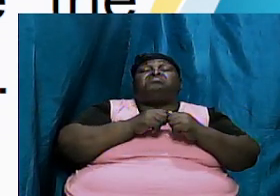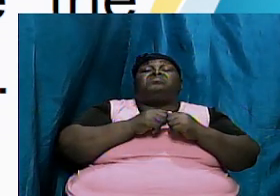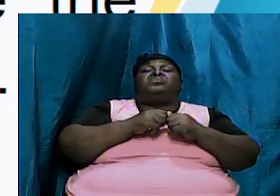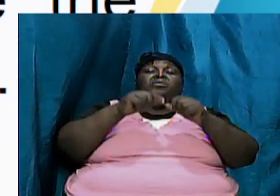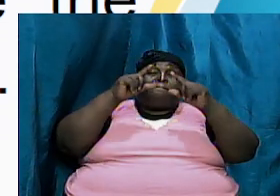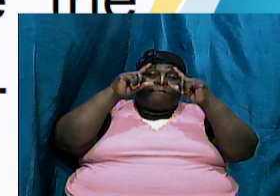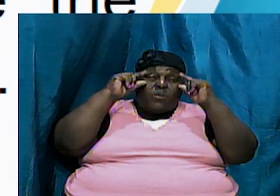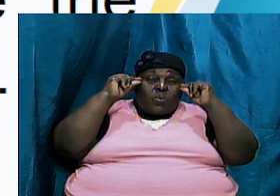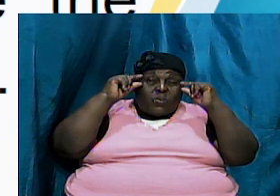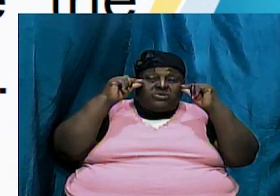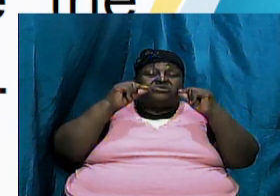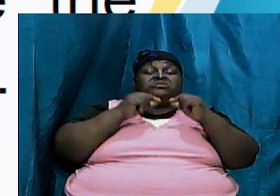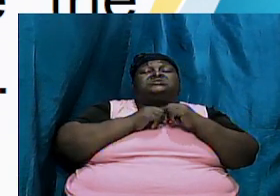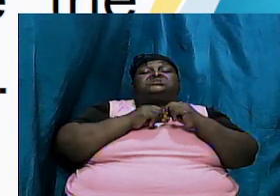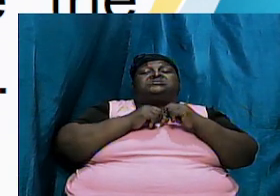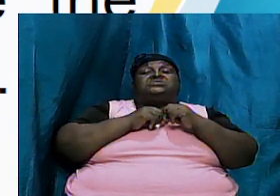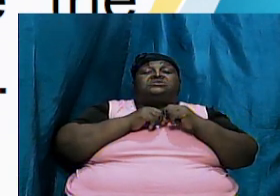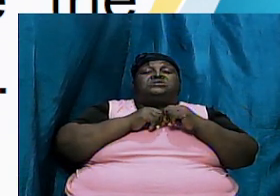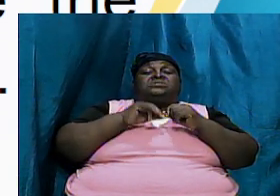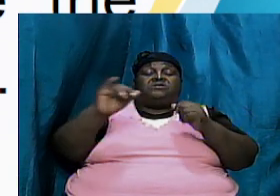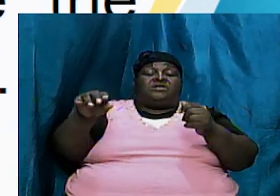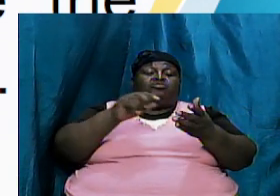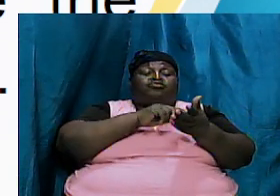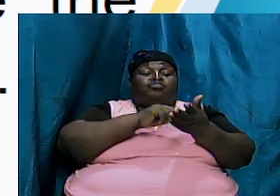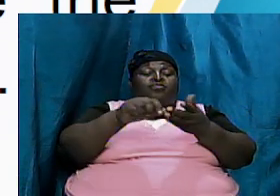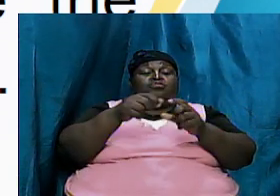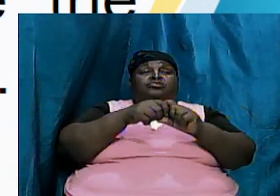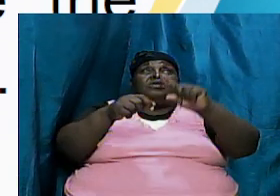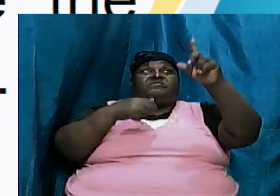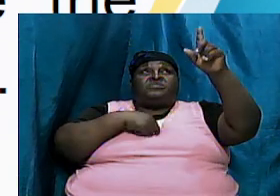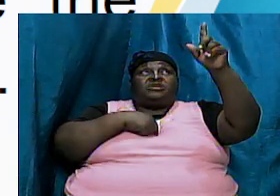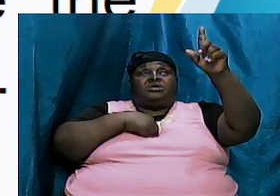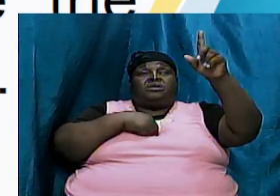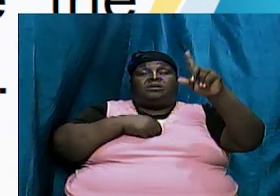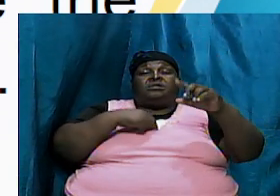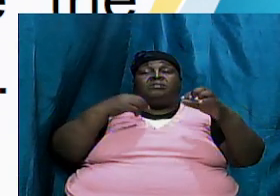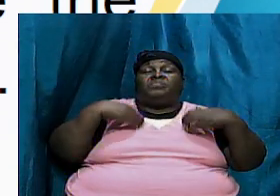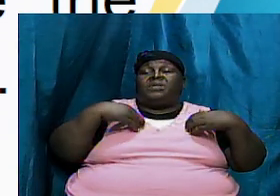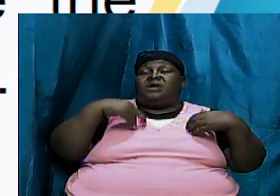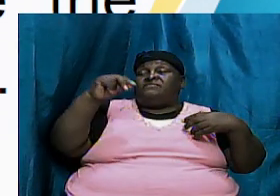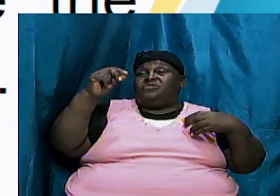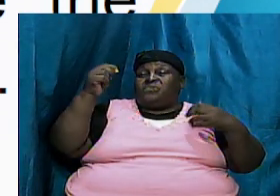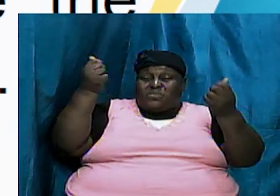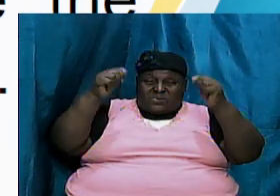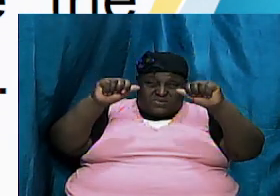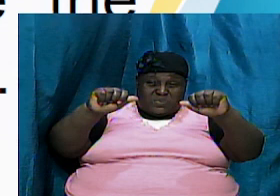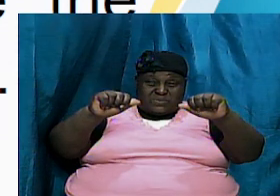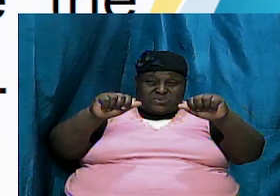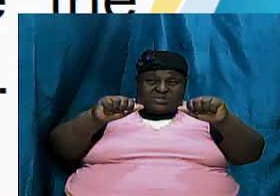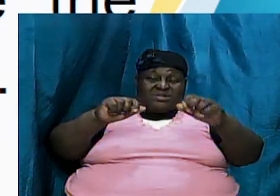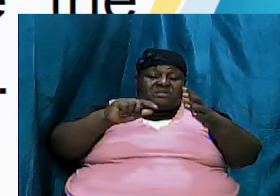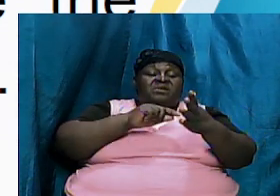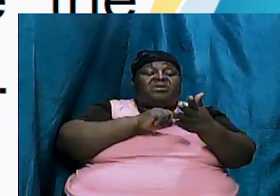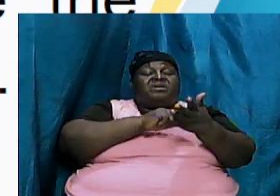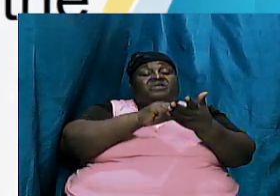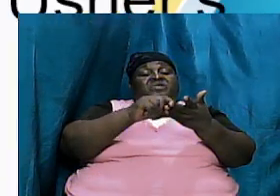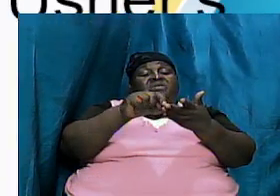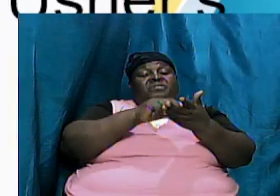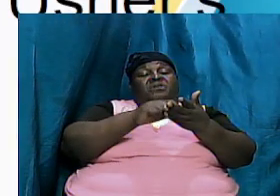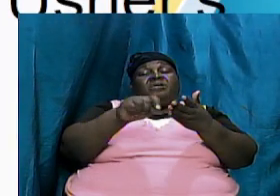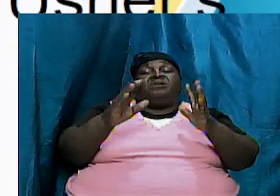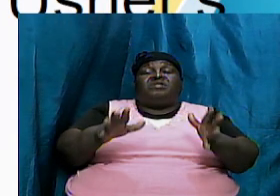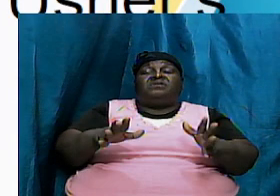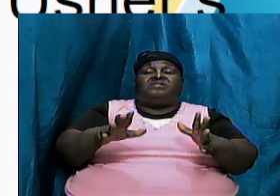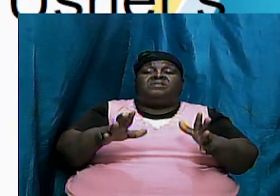Moses that did that writing so we have no doubt that the author of the book of